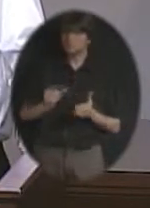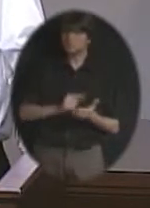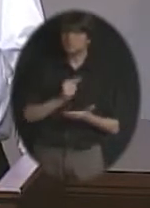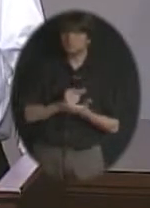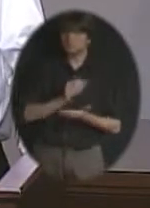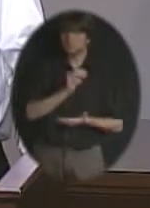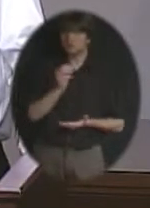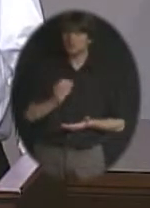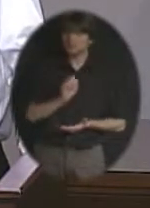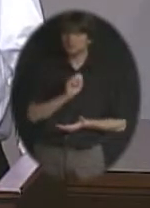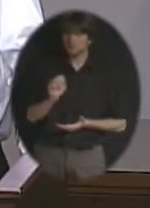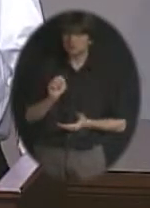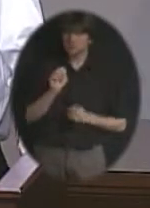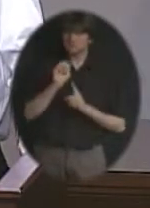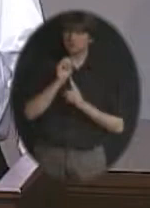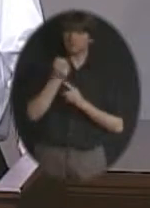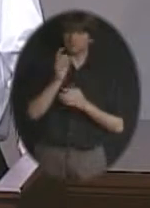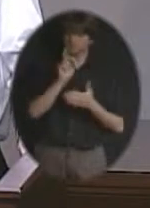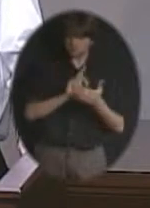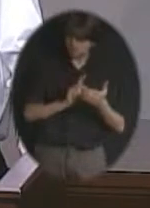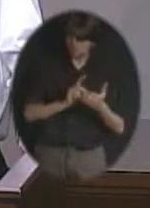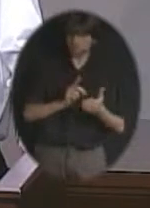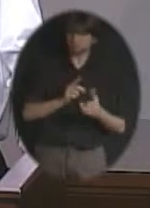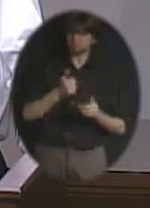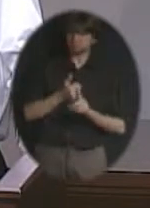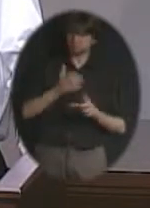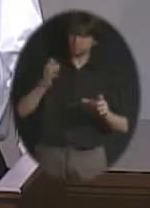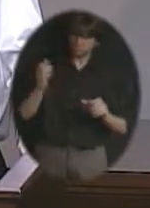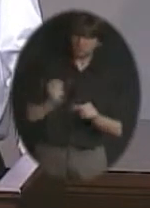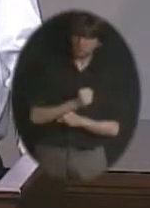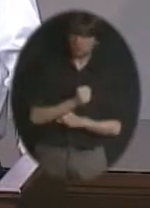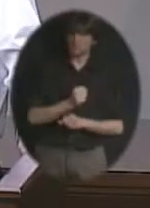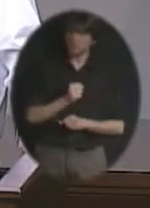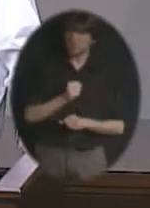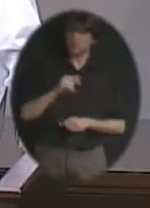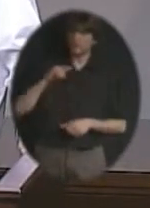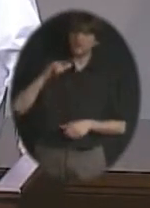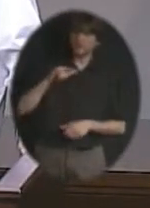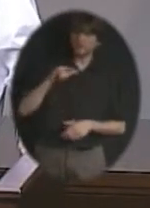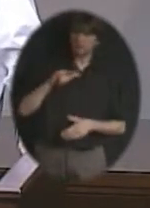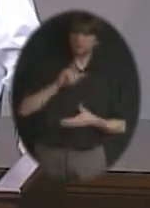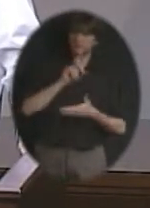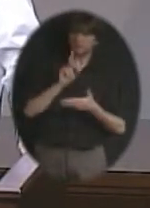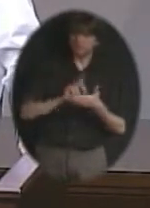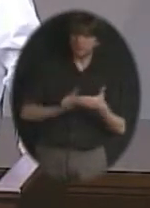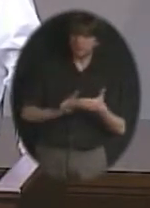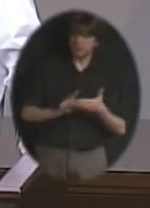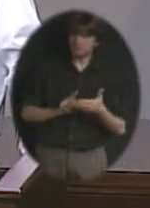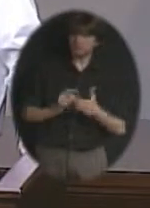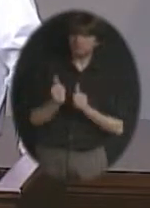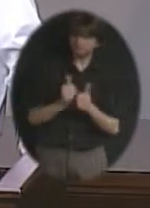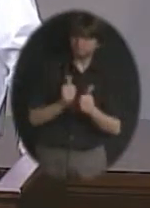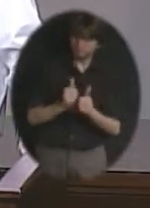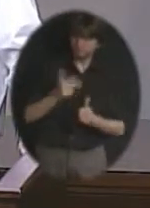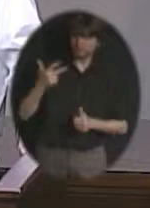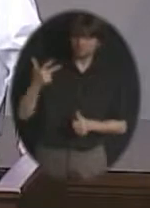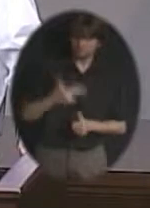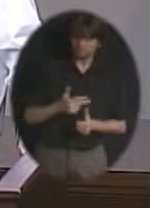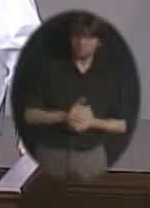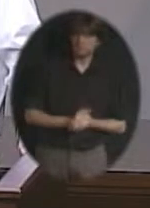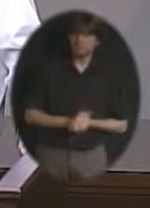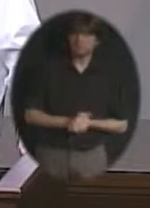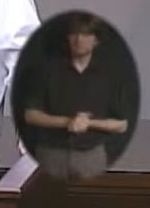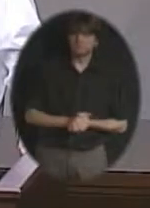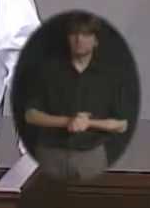who won an aircraft design competition, took third place in a competition last year. Another student from